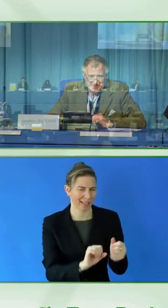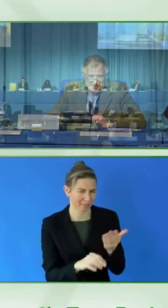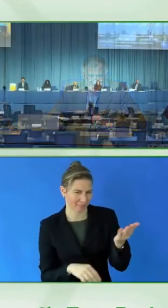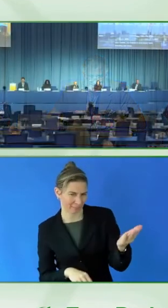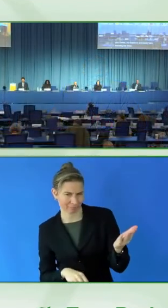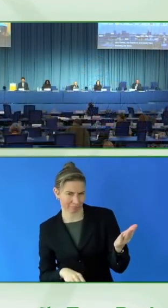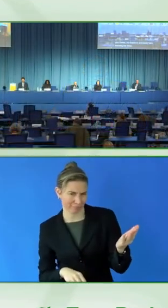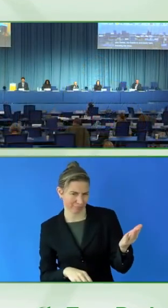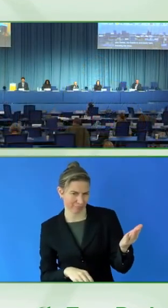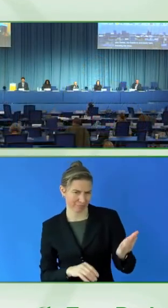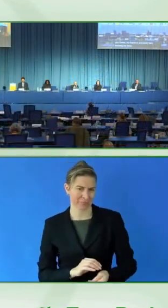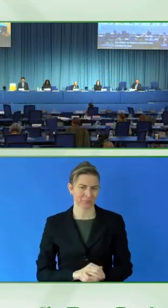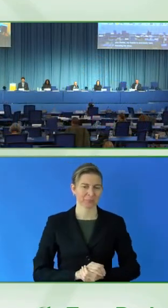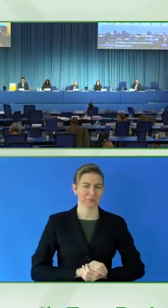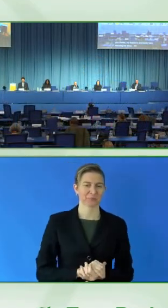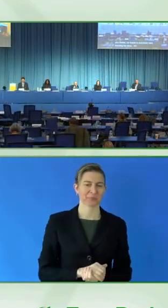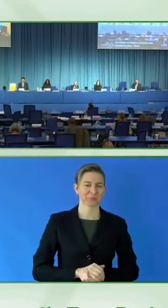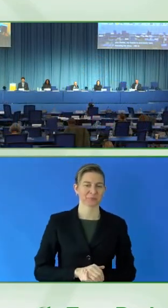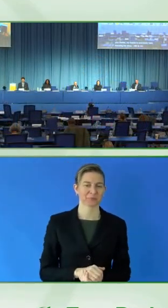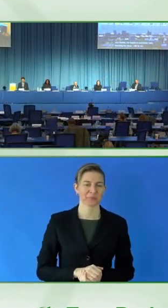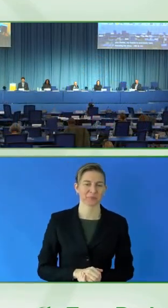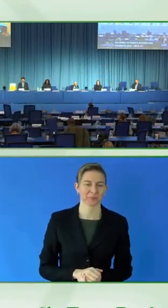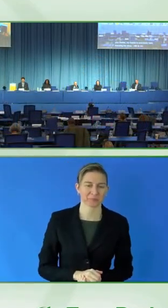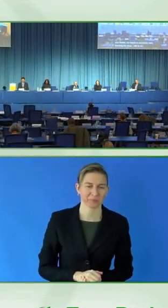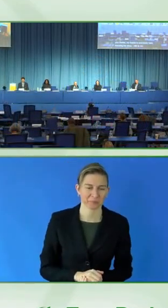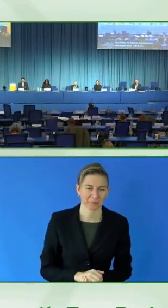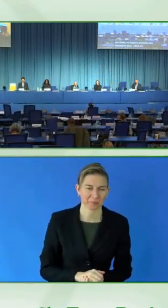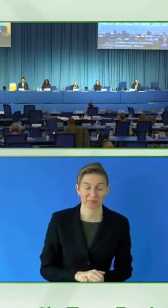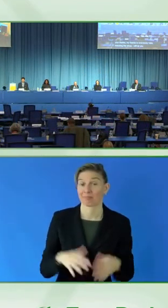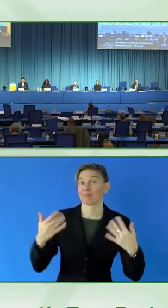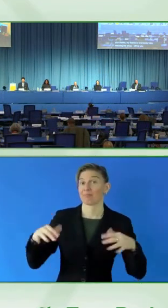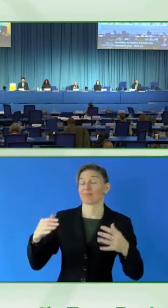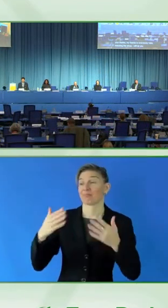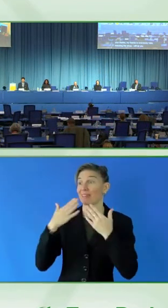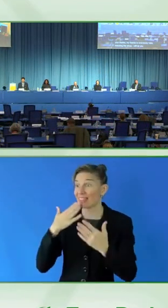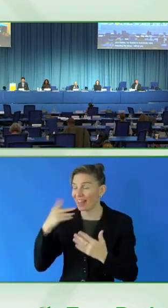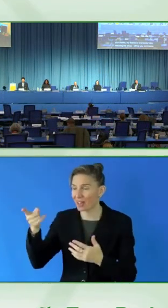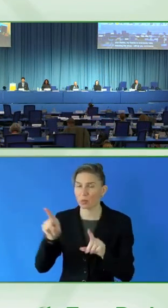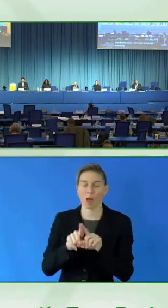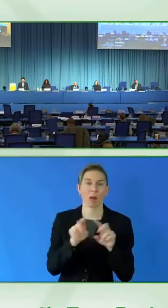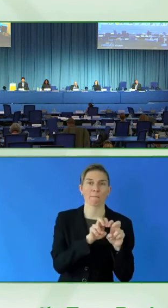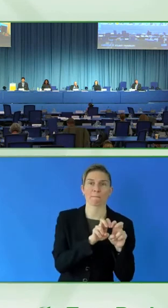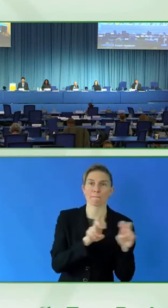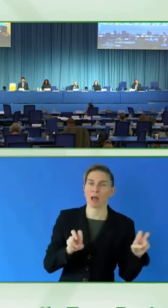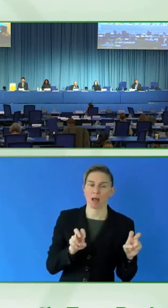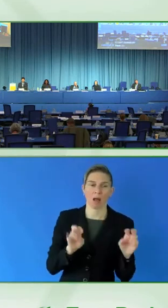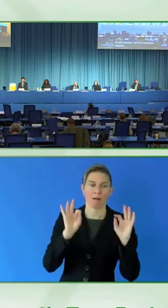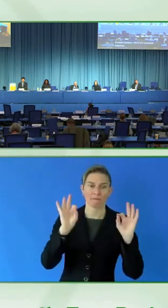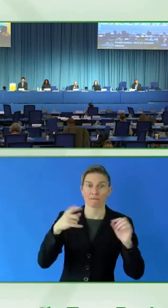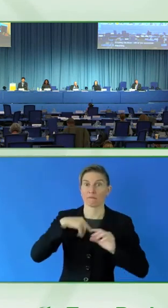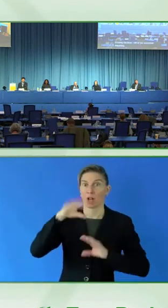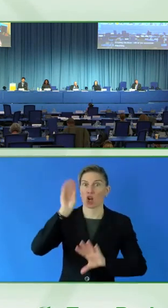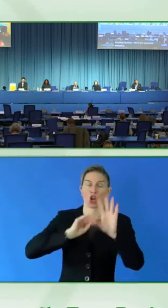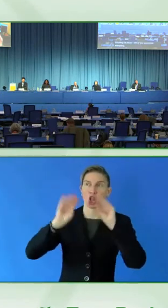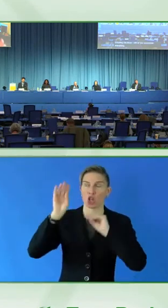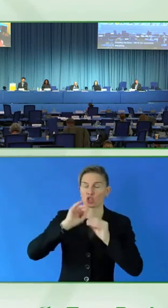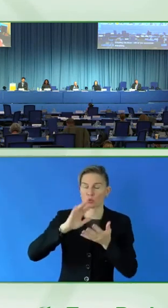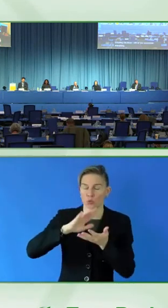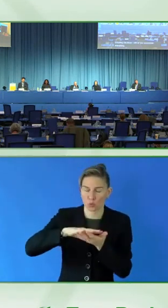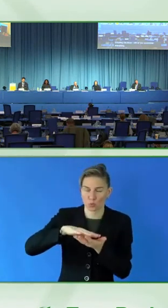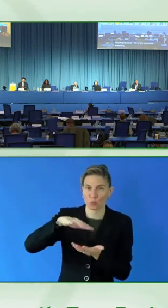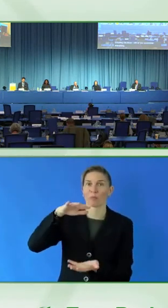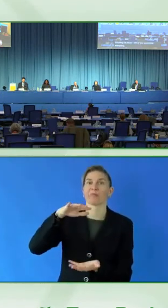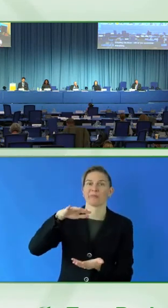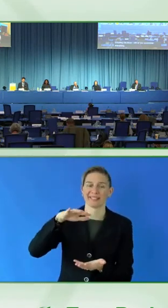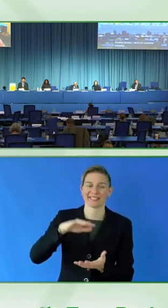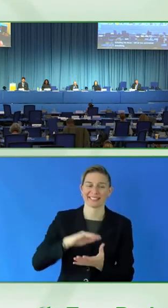Wow. Thank you, Thomas. And thank you for all the work that you've done on this and thank you to the panel. It was excellent. I learned a lot. There were, if I could grab everyone